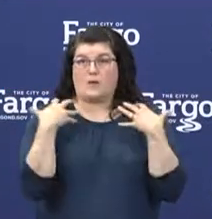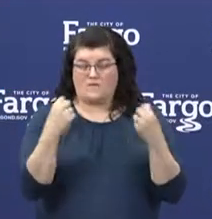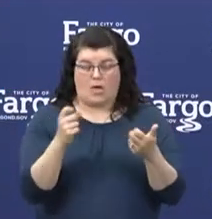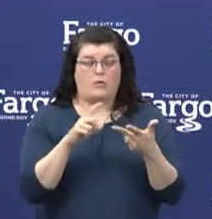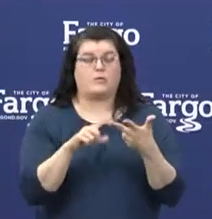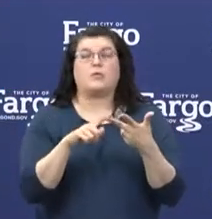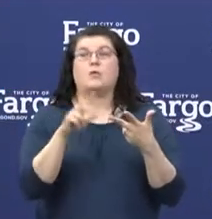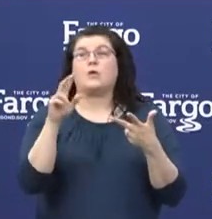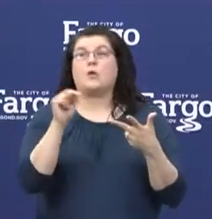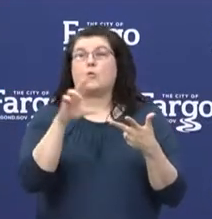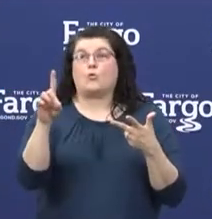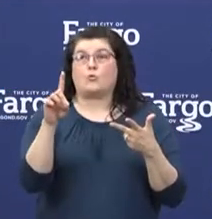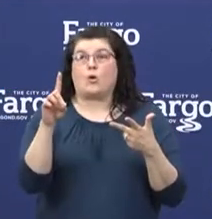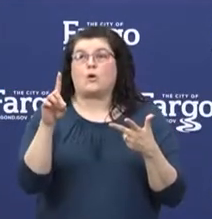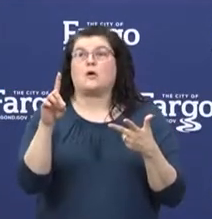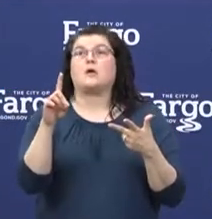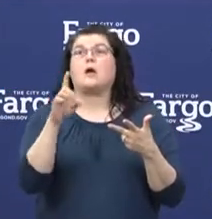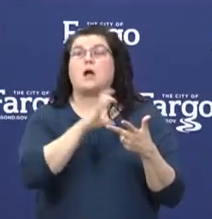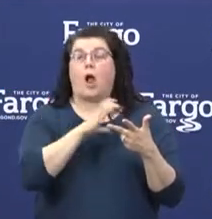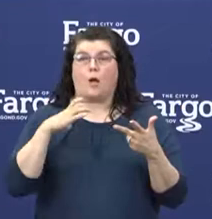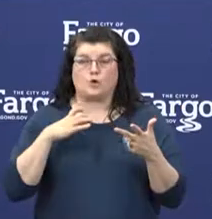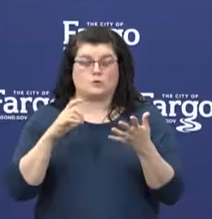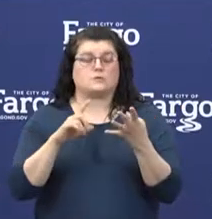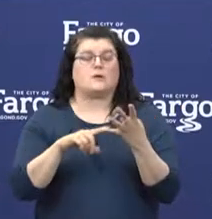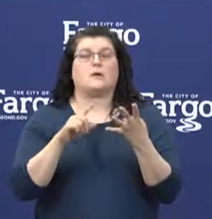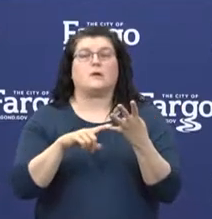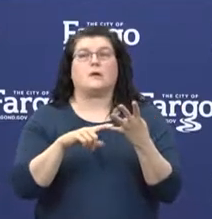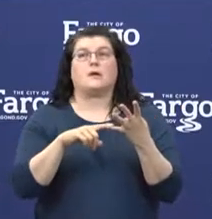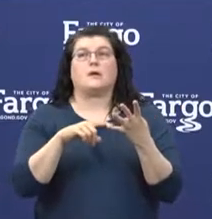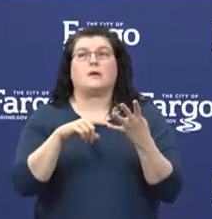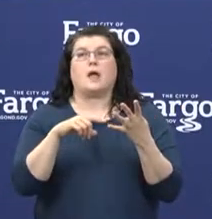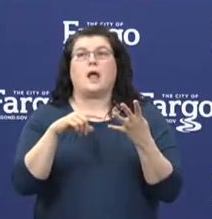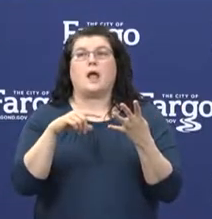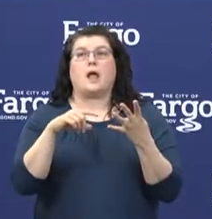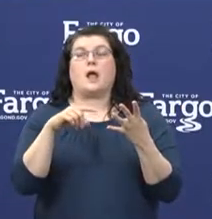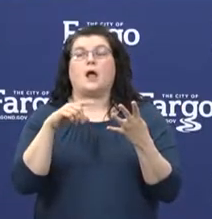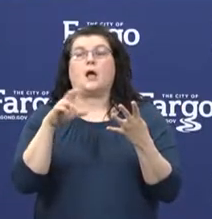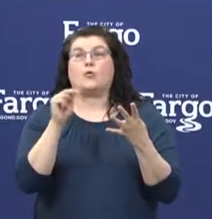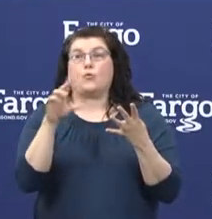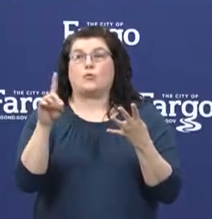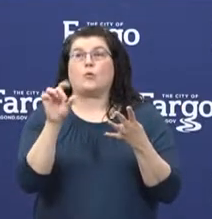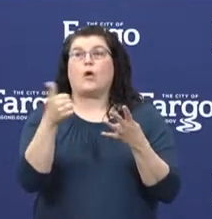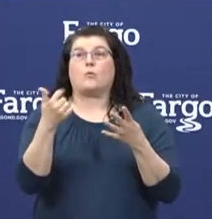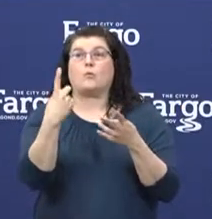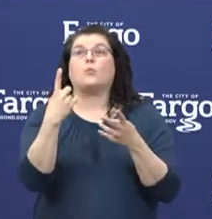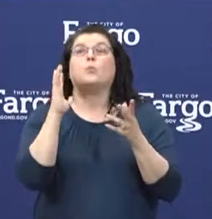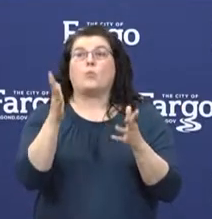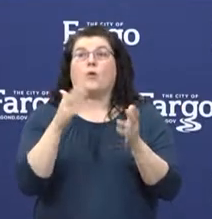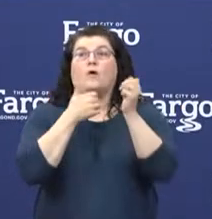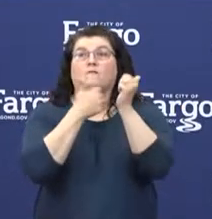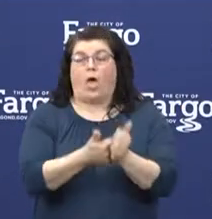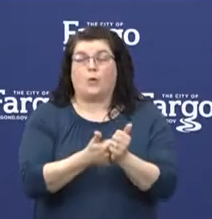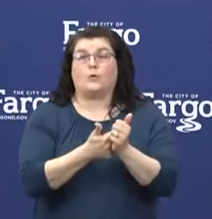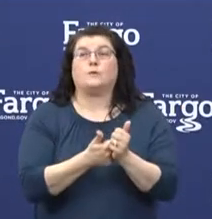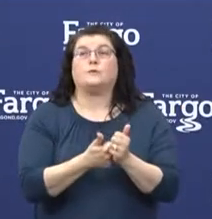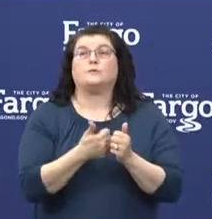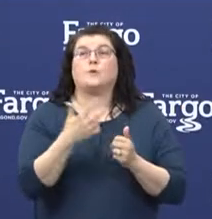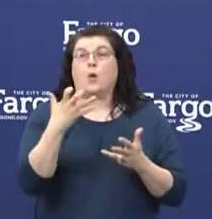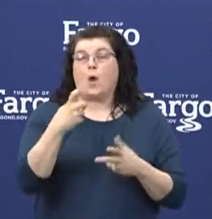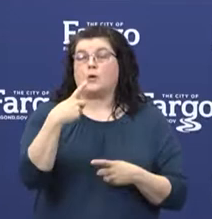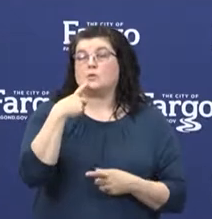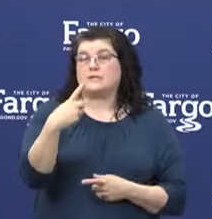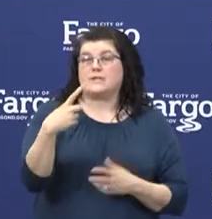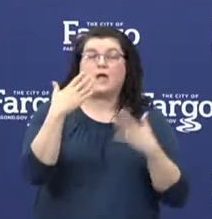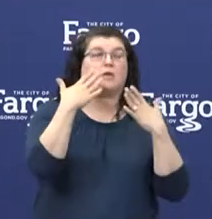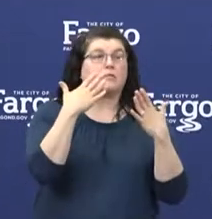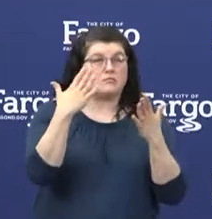to keep up with the latest on public health and commerce. Residents. I'd also like to send a shout out to all of the